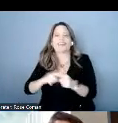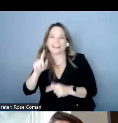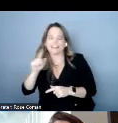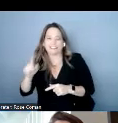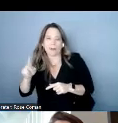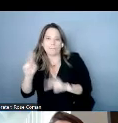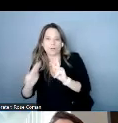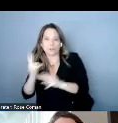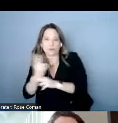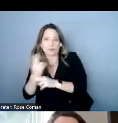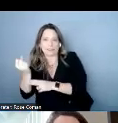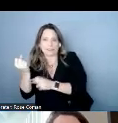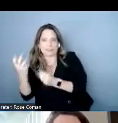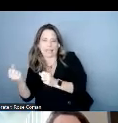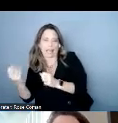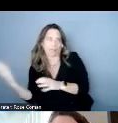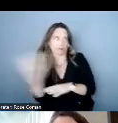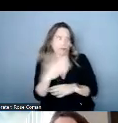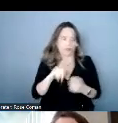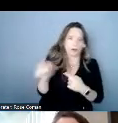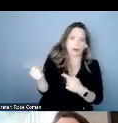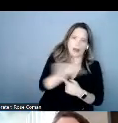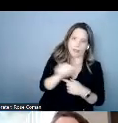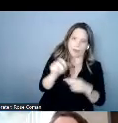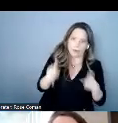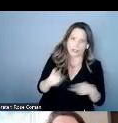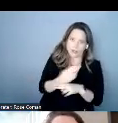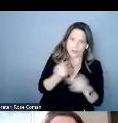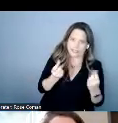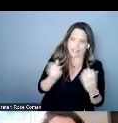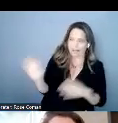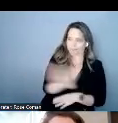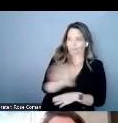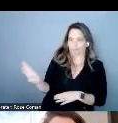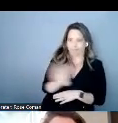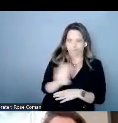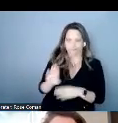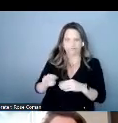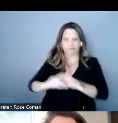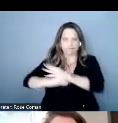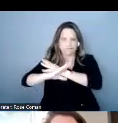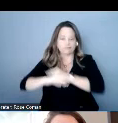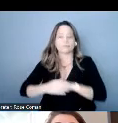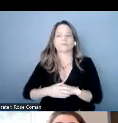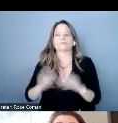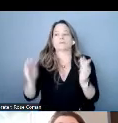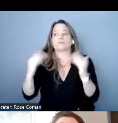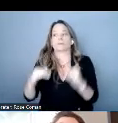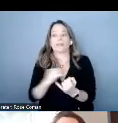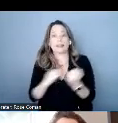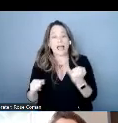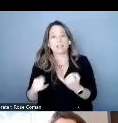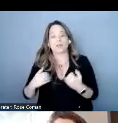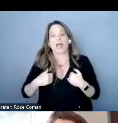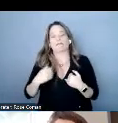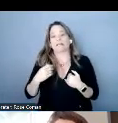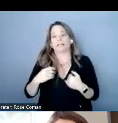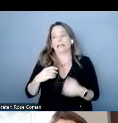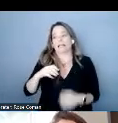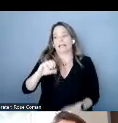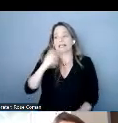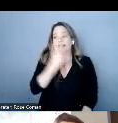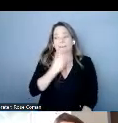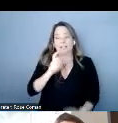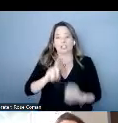another lastly we have speech to speech services and speech to speech